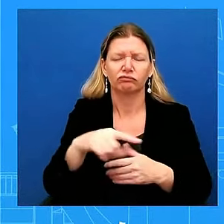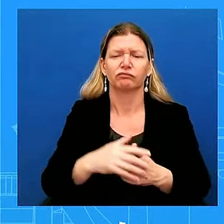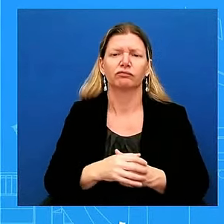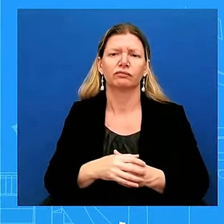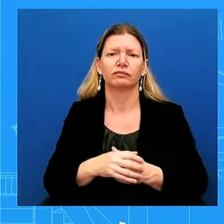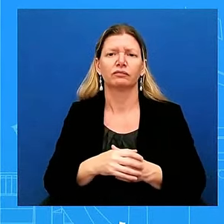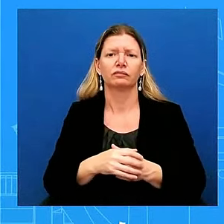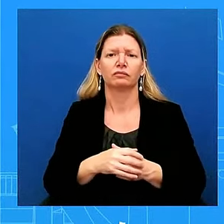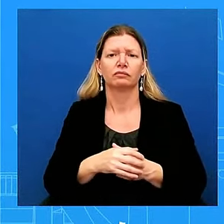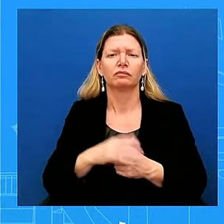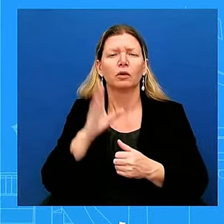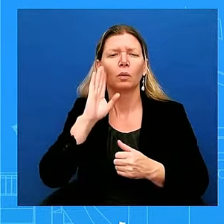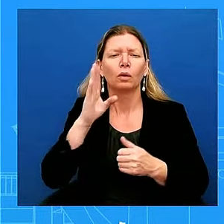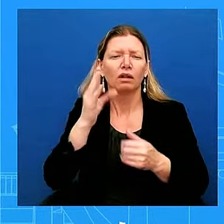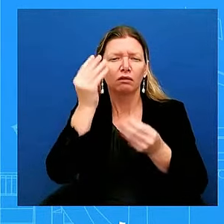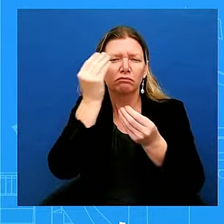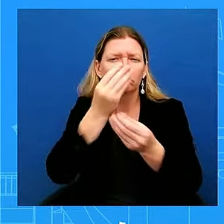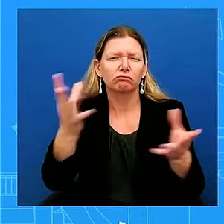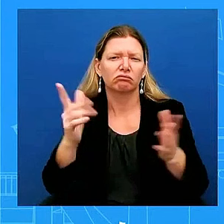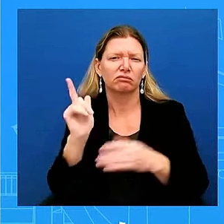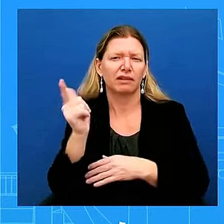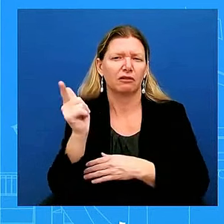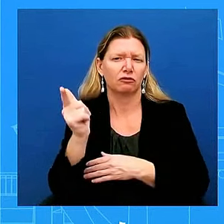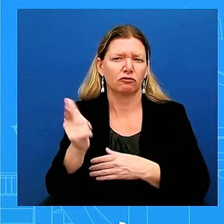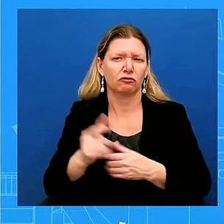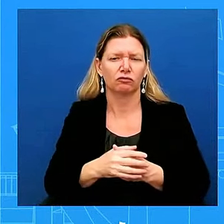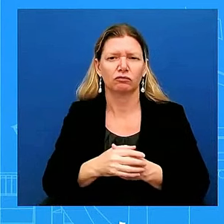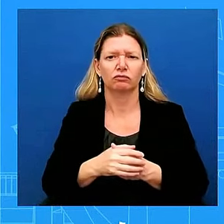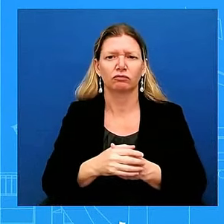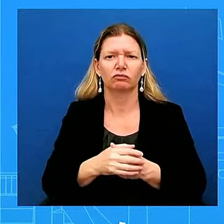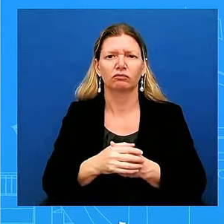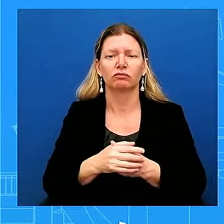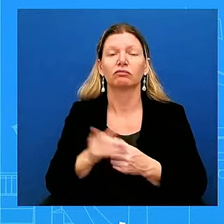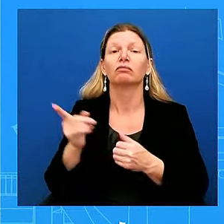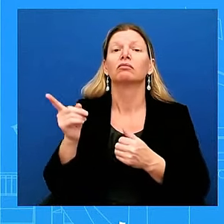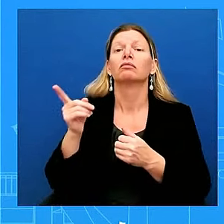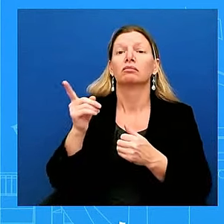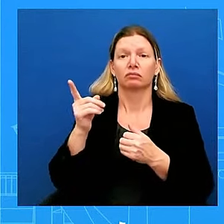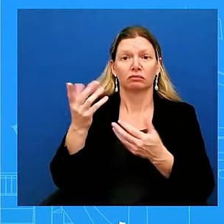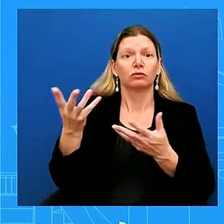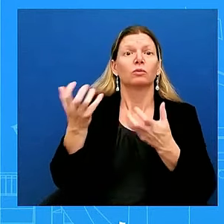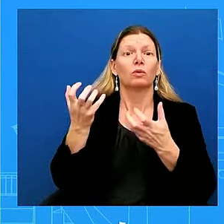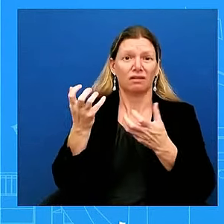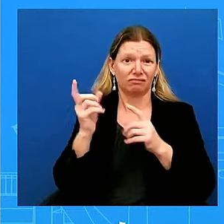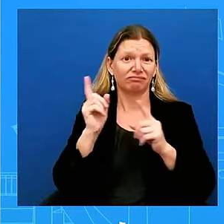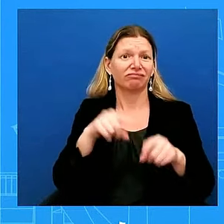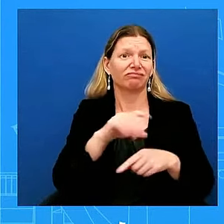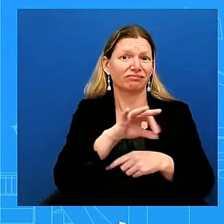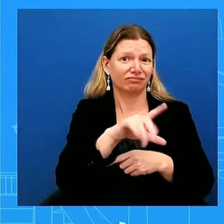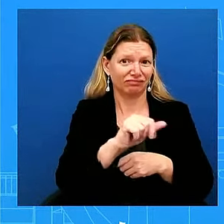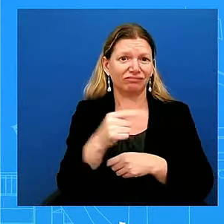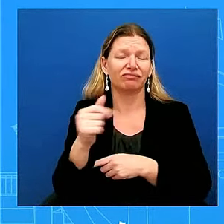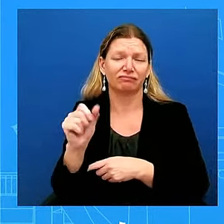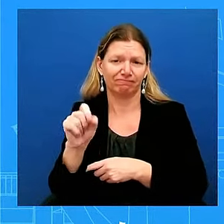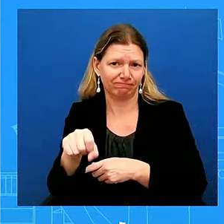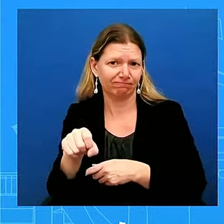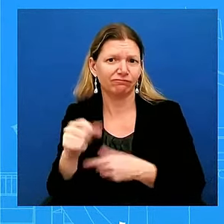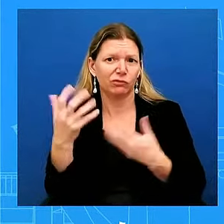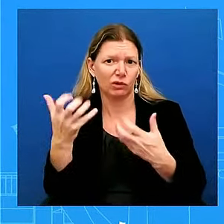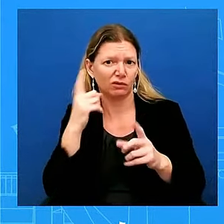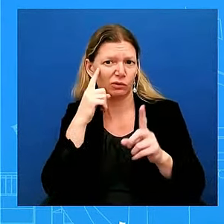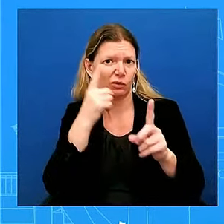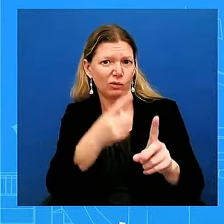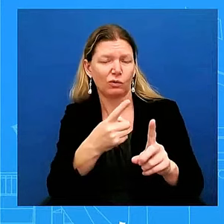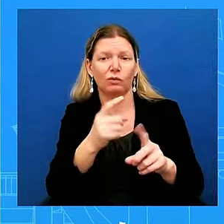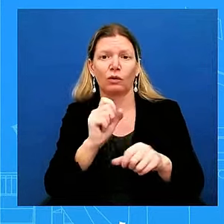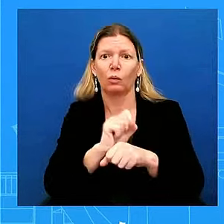and Georgia to say thank you directly to frontline workers there, meet people, see folks who have been impacted by